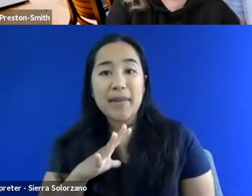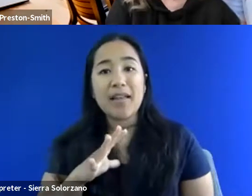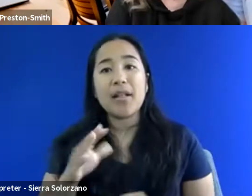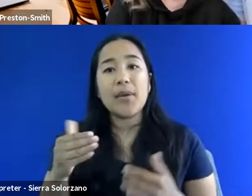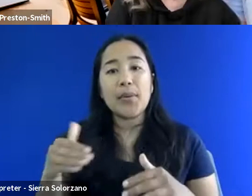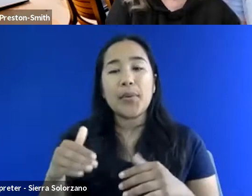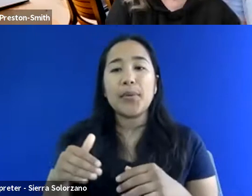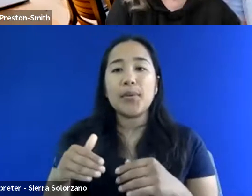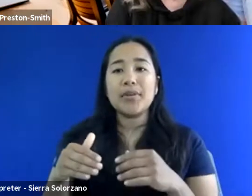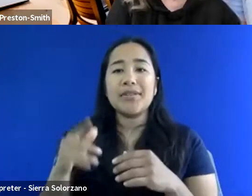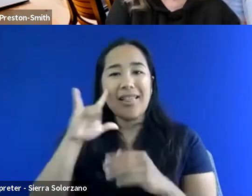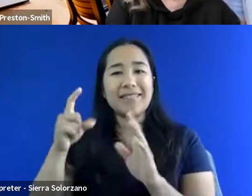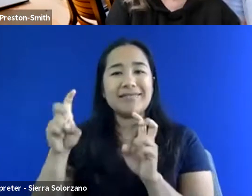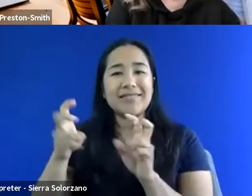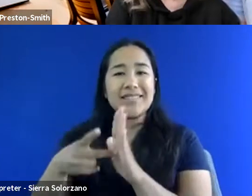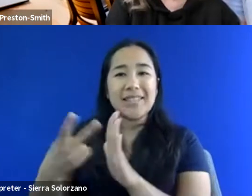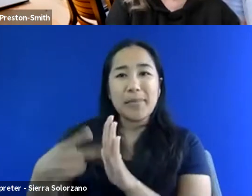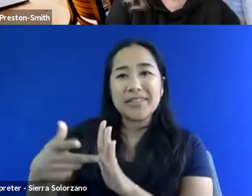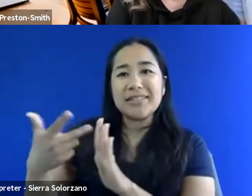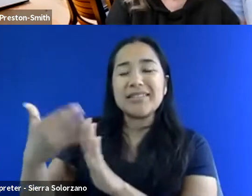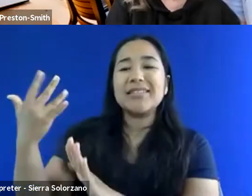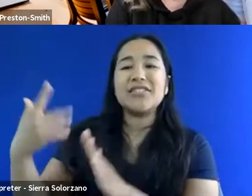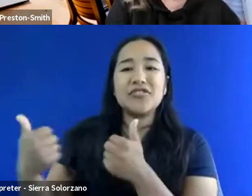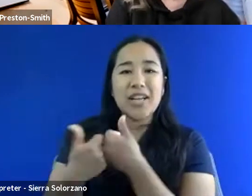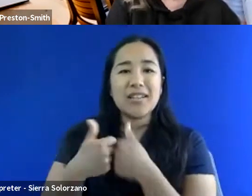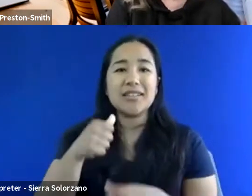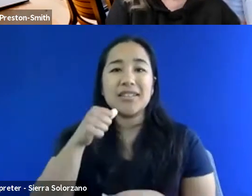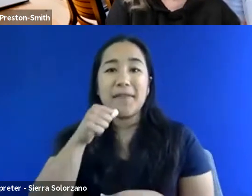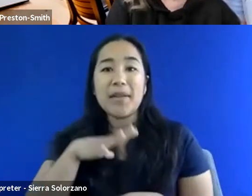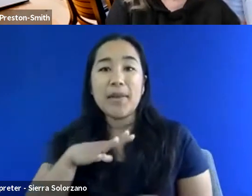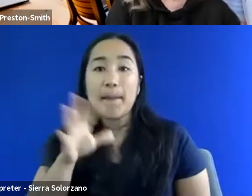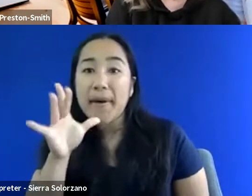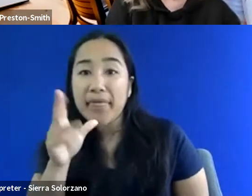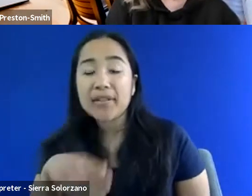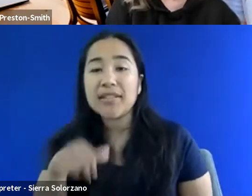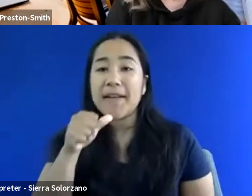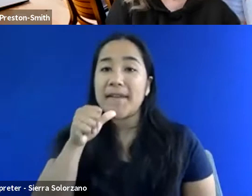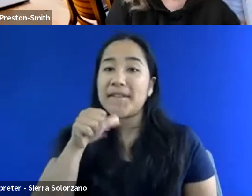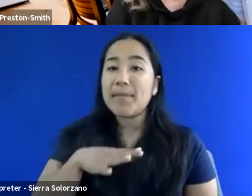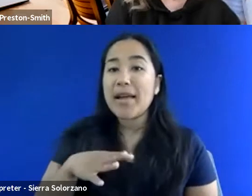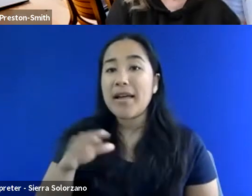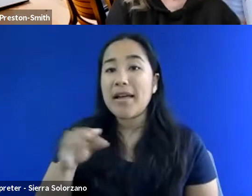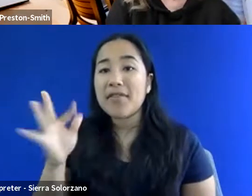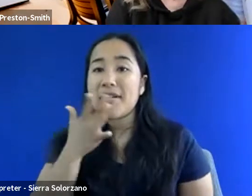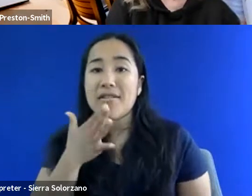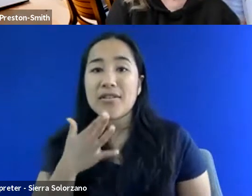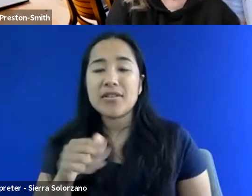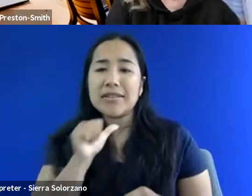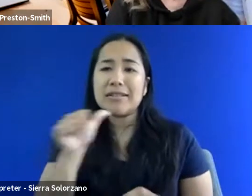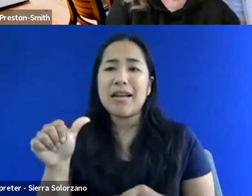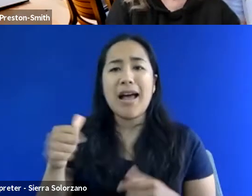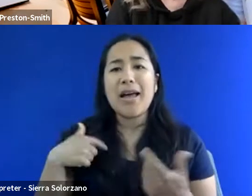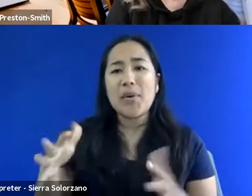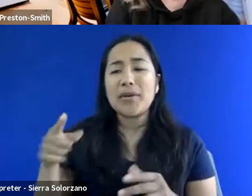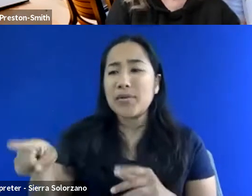like female mothers and females of color and all these, and not have them see me as that other, you know, like